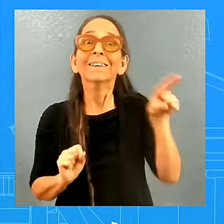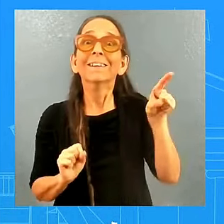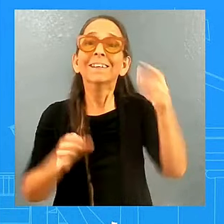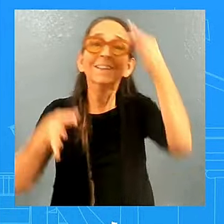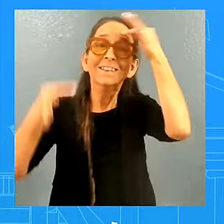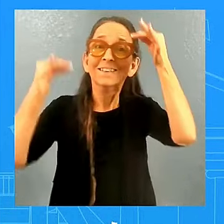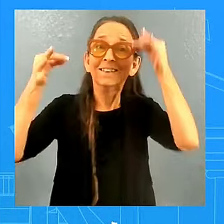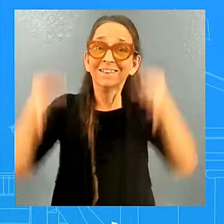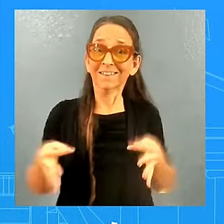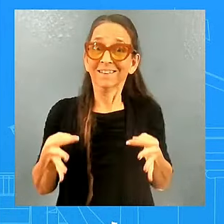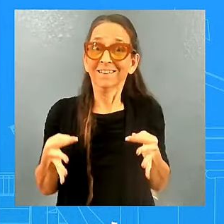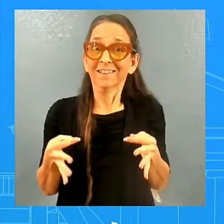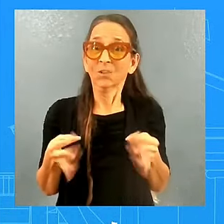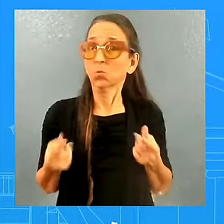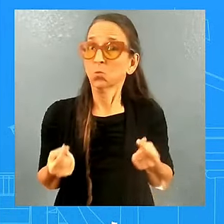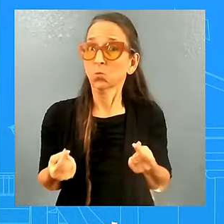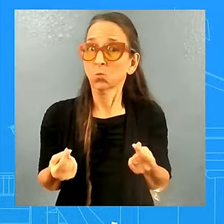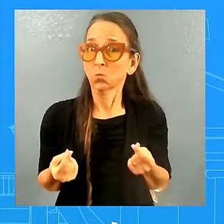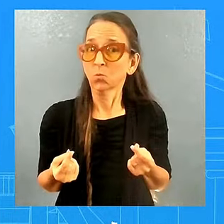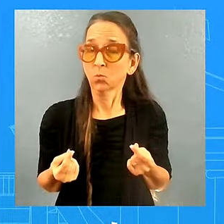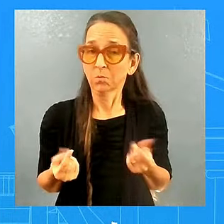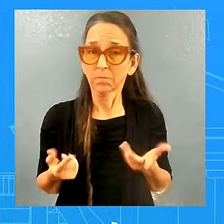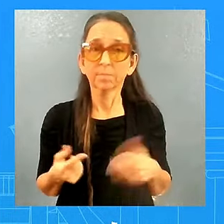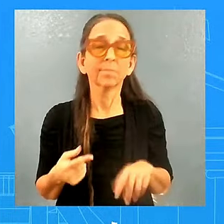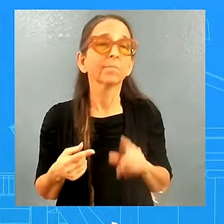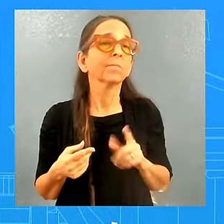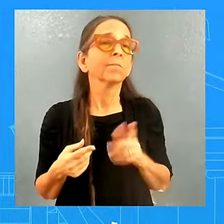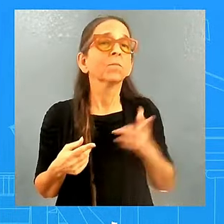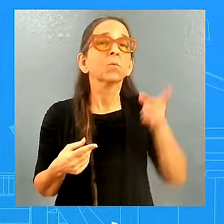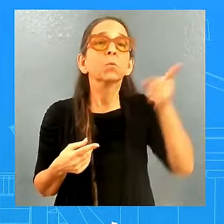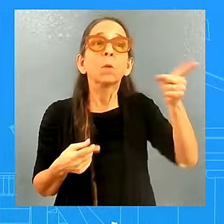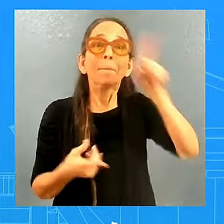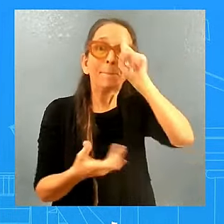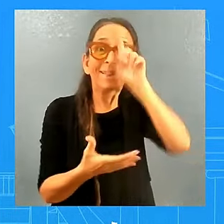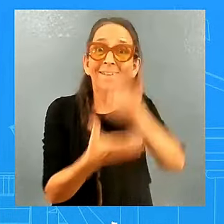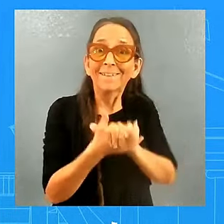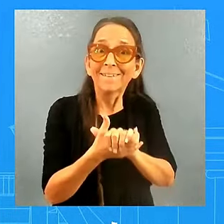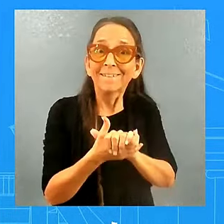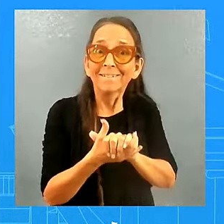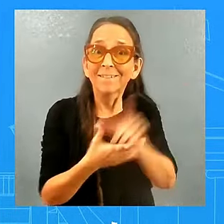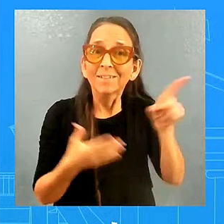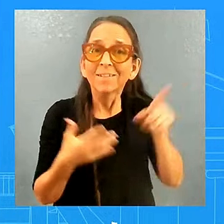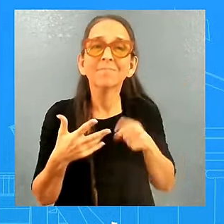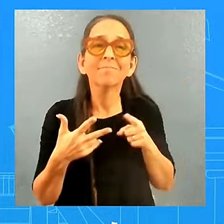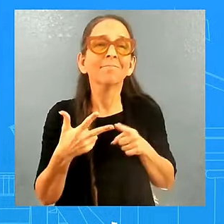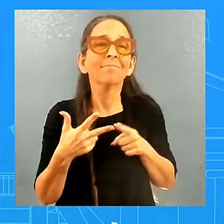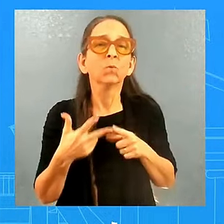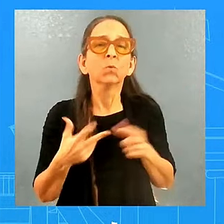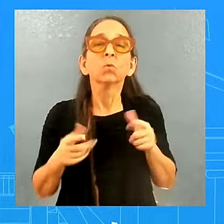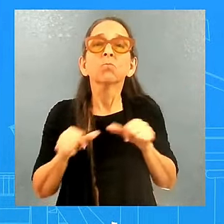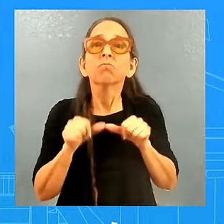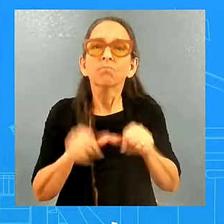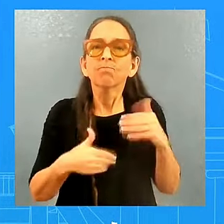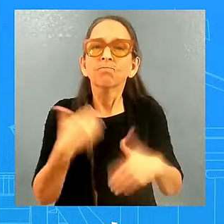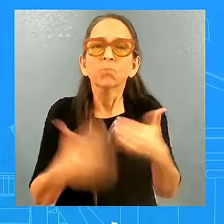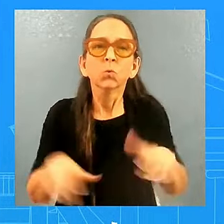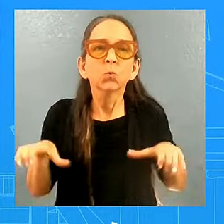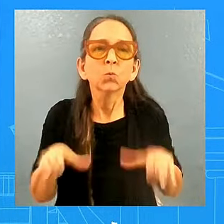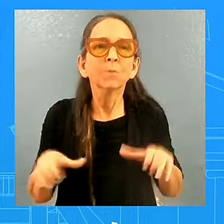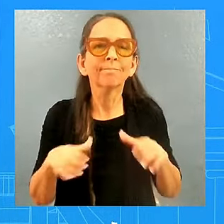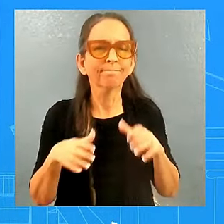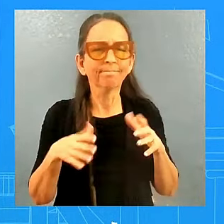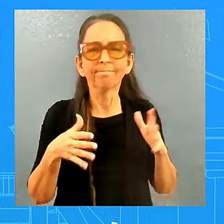believed, and what the president's going to continue to do is put the American people first. That is the most important thing for him. Does the president